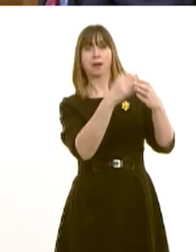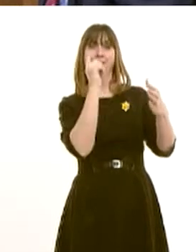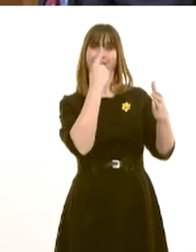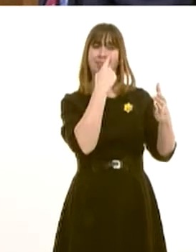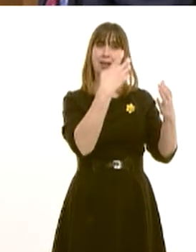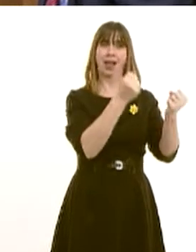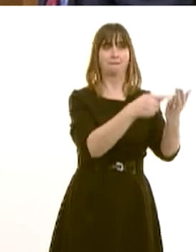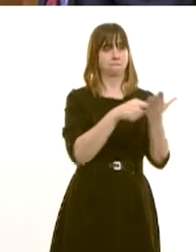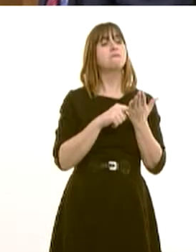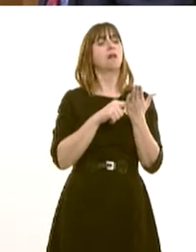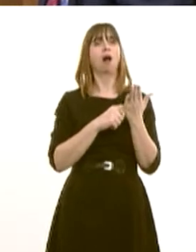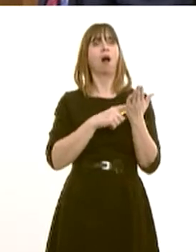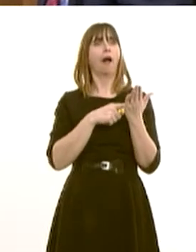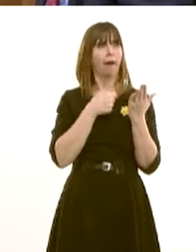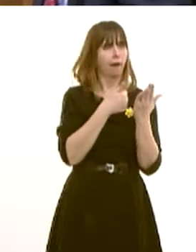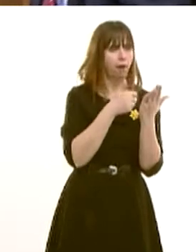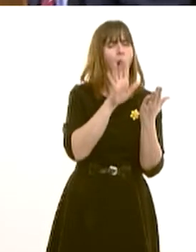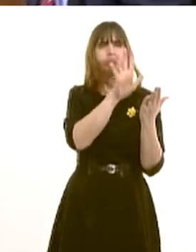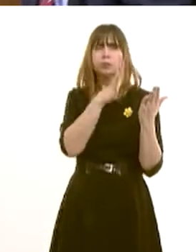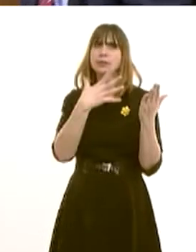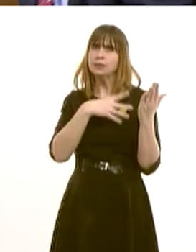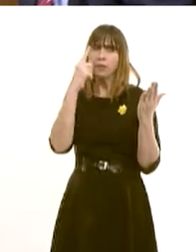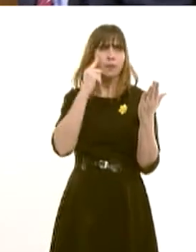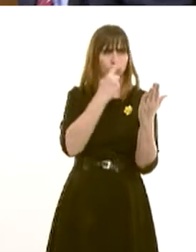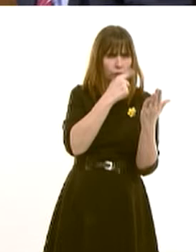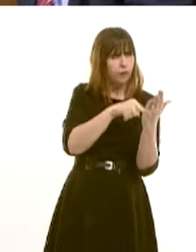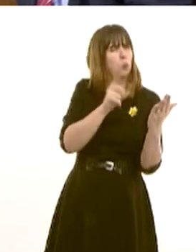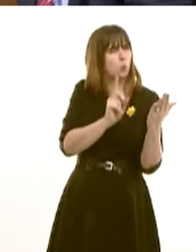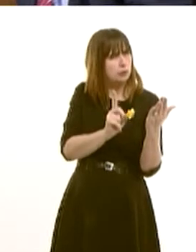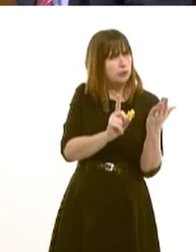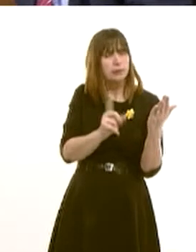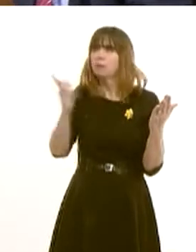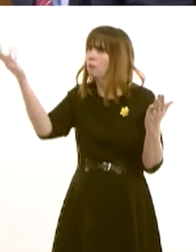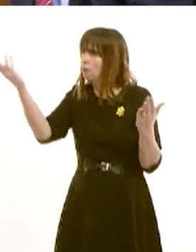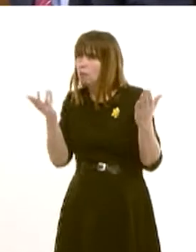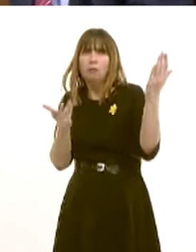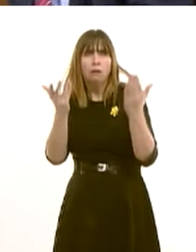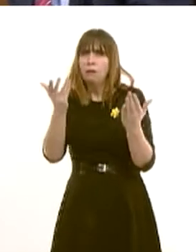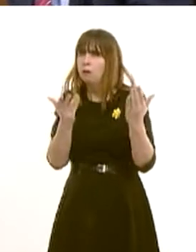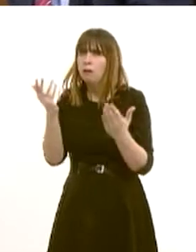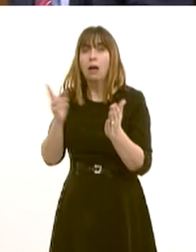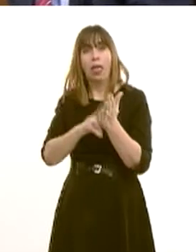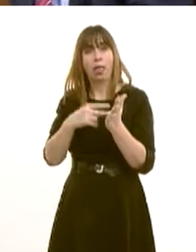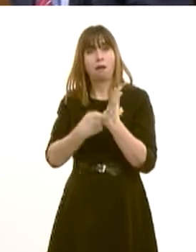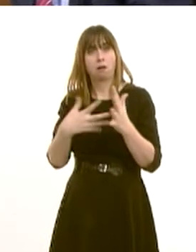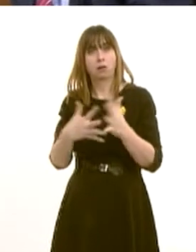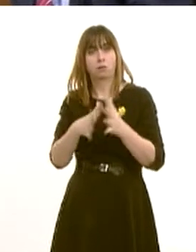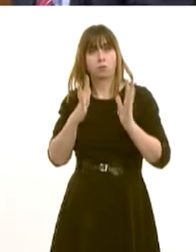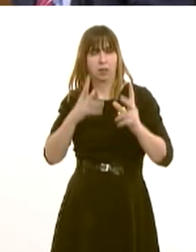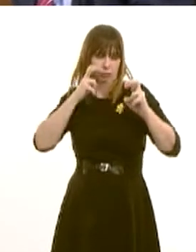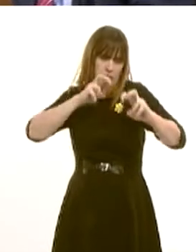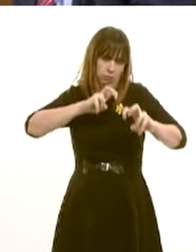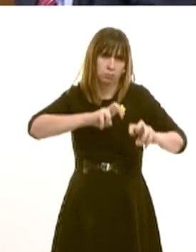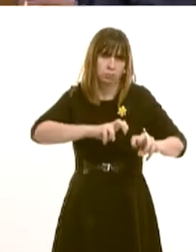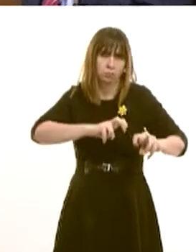in a particular area. And what needs to be looked at is the weight of evidence as a matter for NRW to examine that. When it comes to flooding, especially